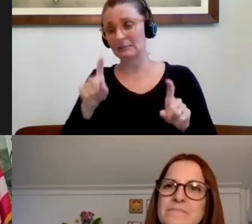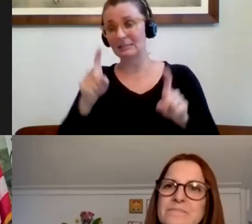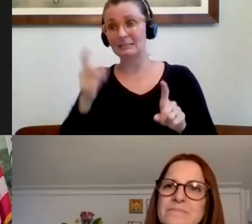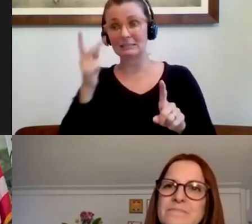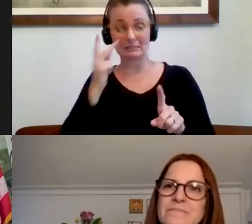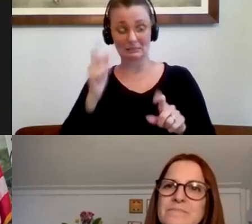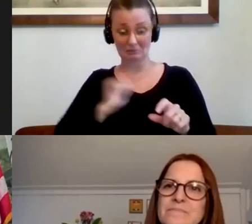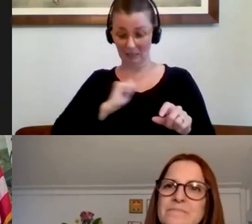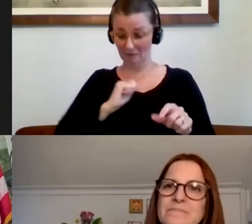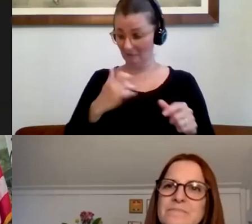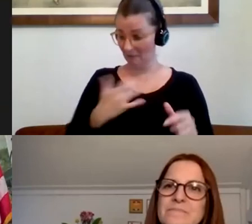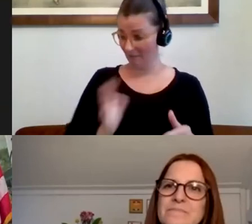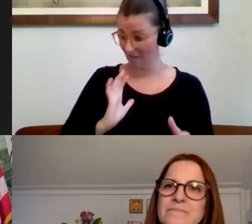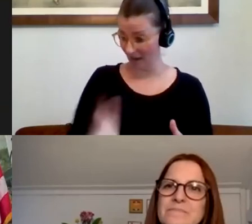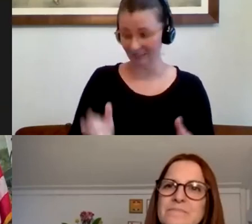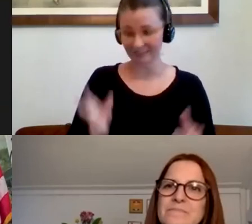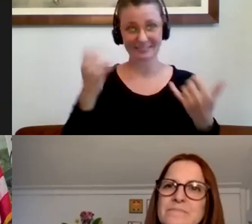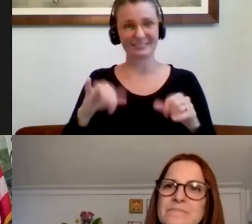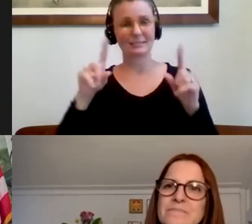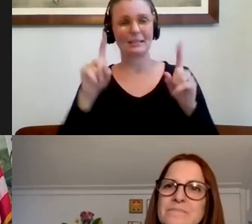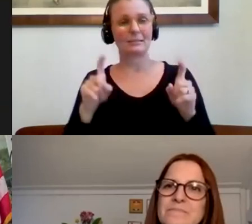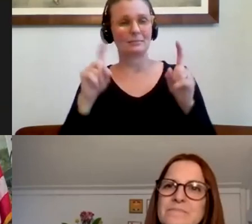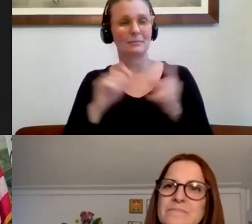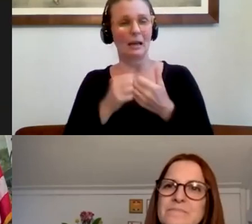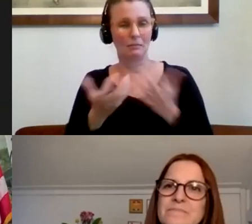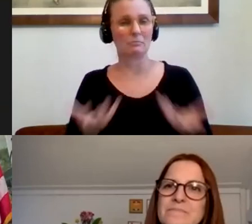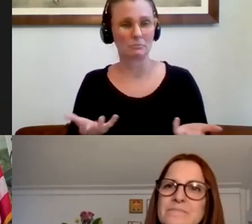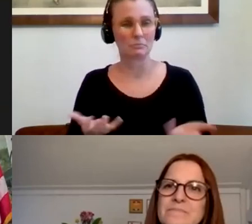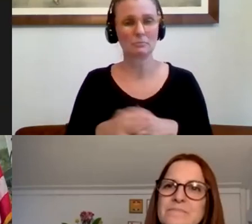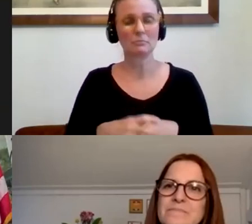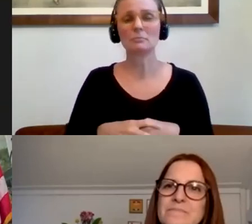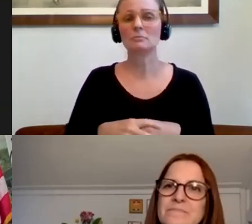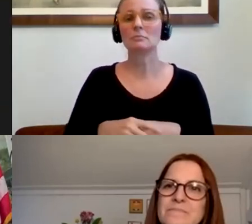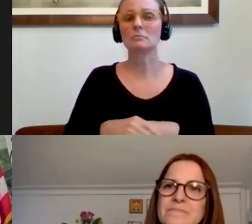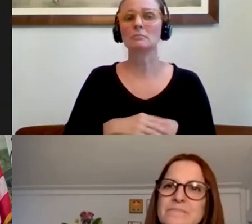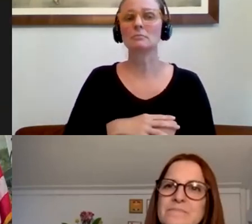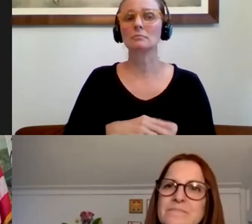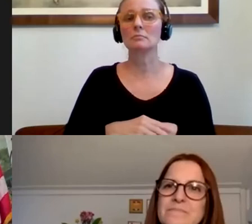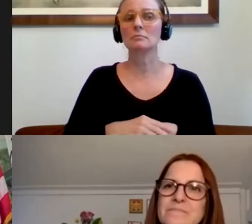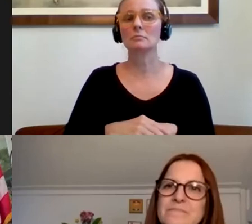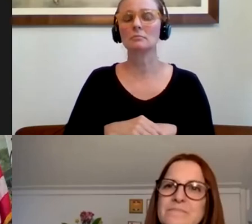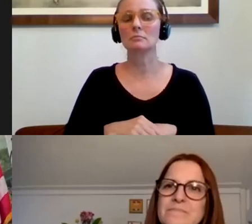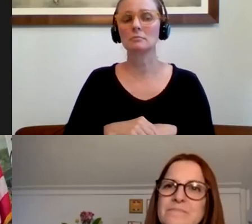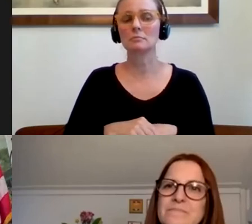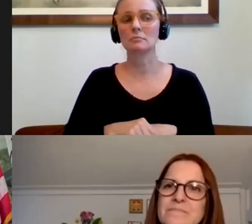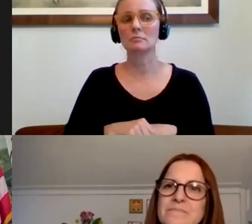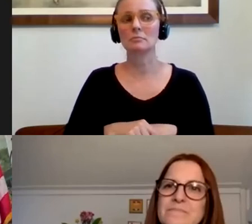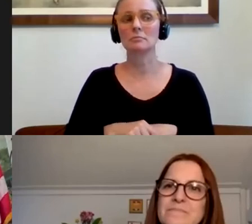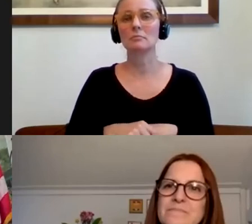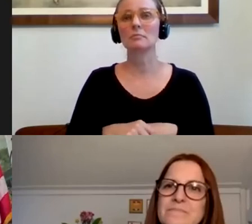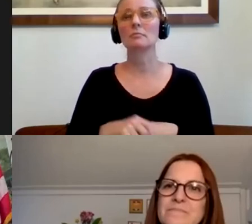of all this and up until now, and still primarily we've been testing those with the most acute or worst symptoms.